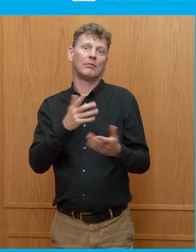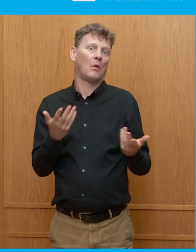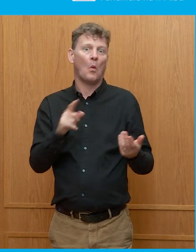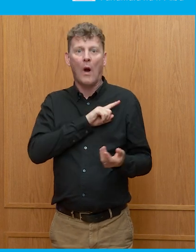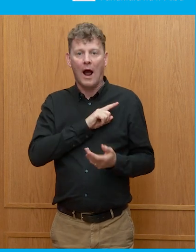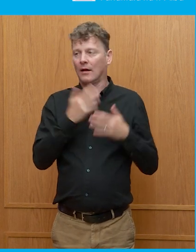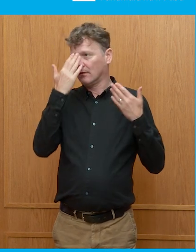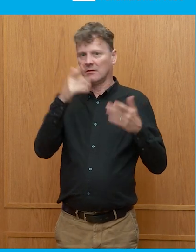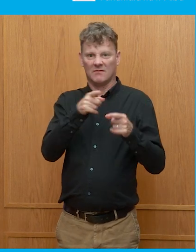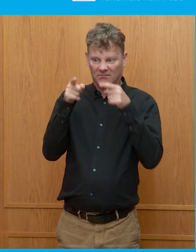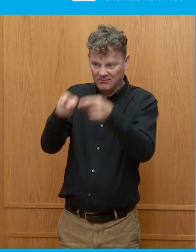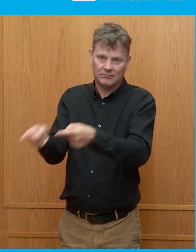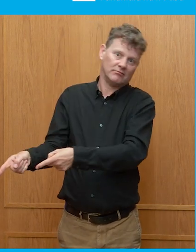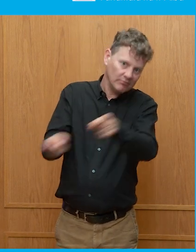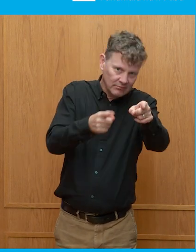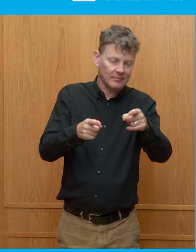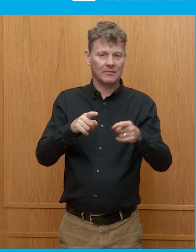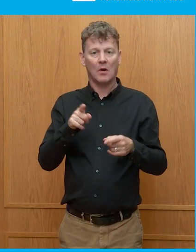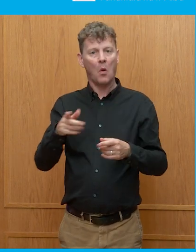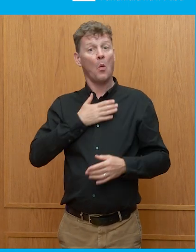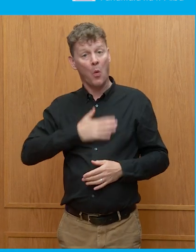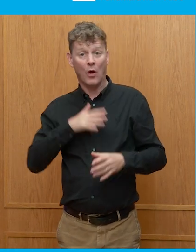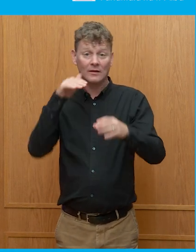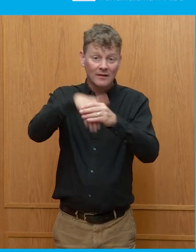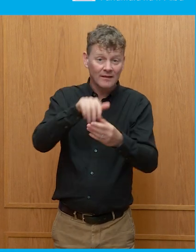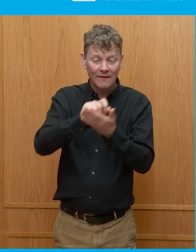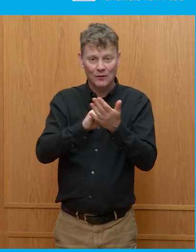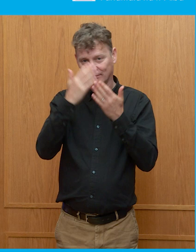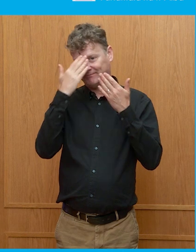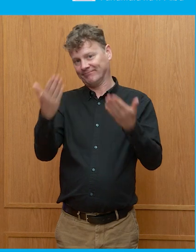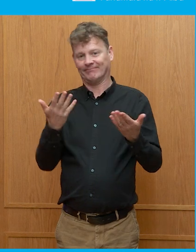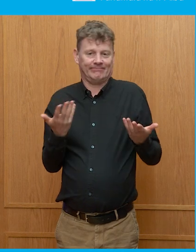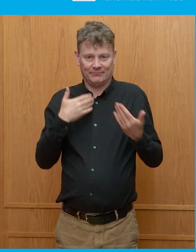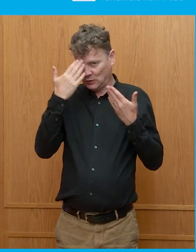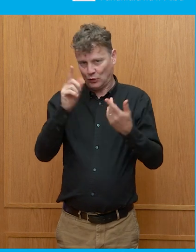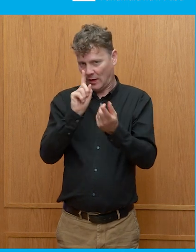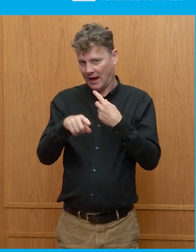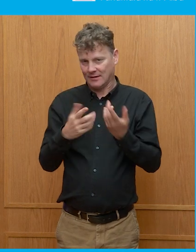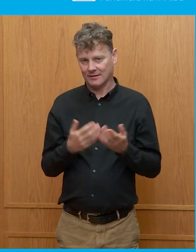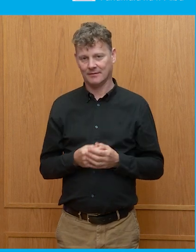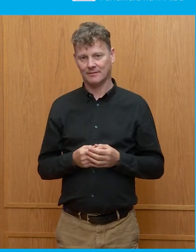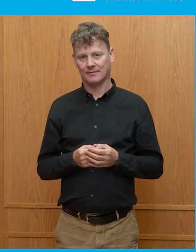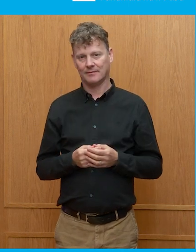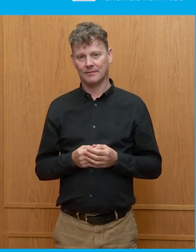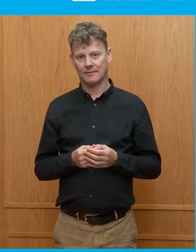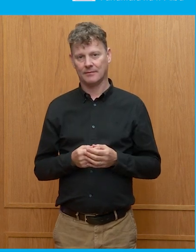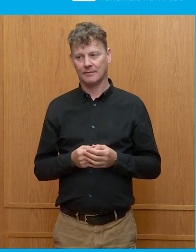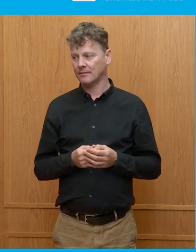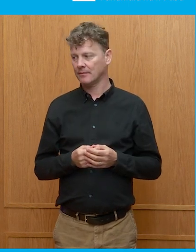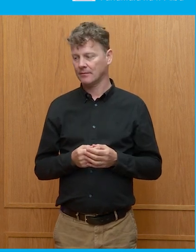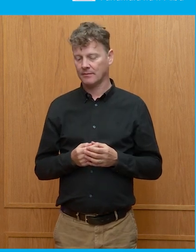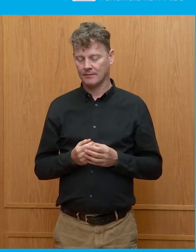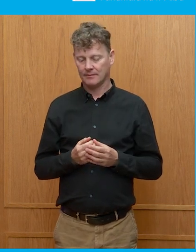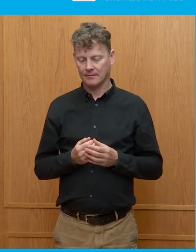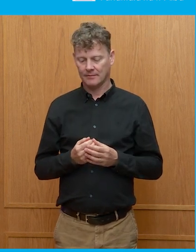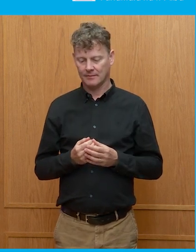feel compelled or because they want to participate. I don't have the answer to that. But I think they still do serve